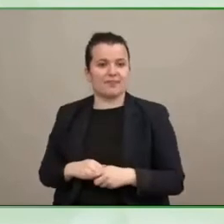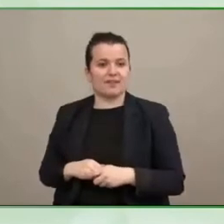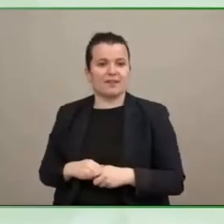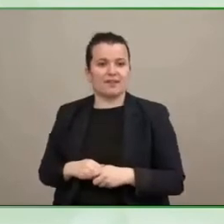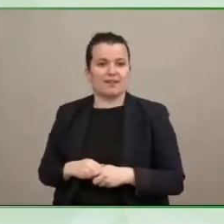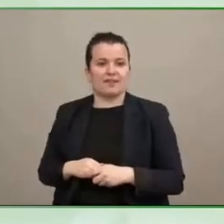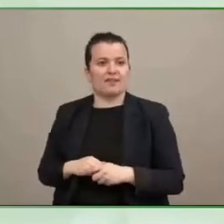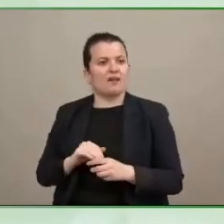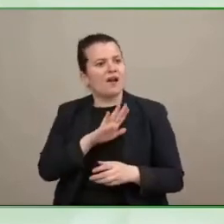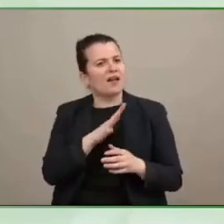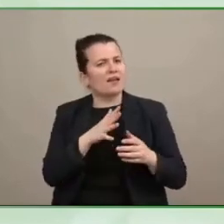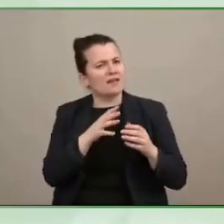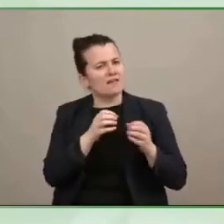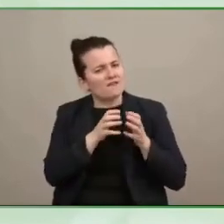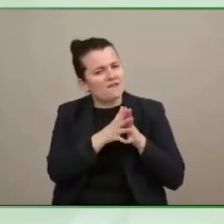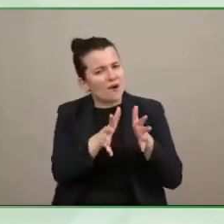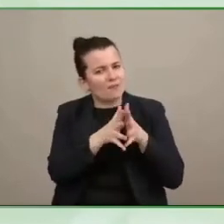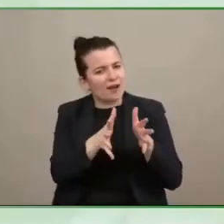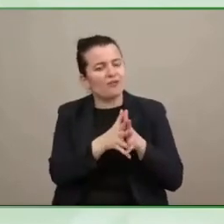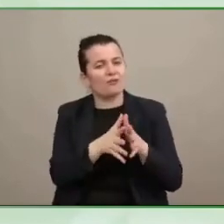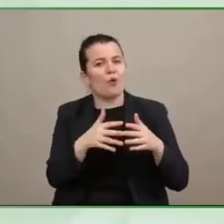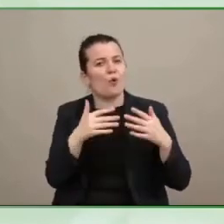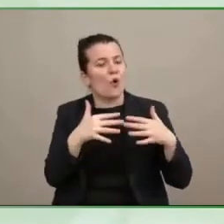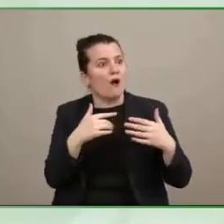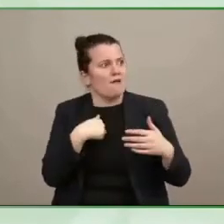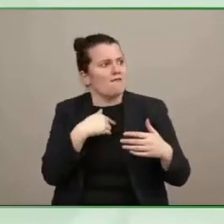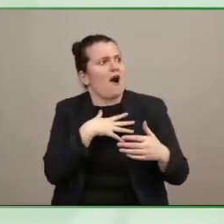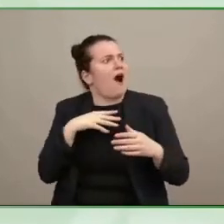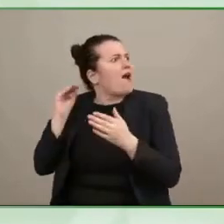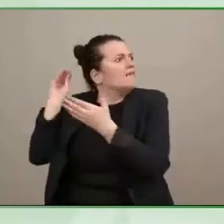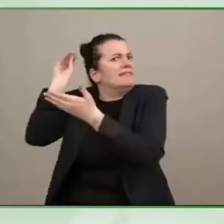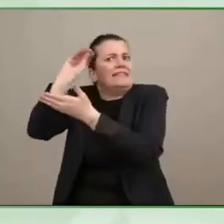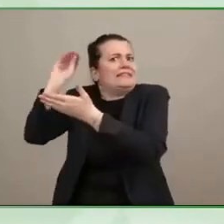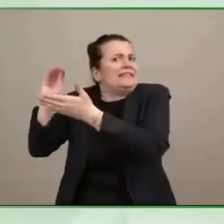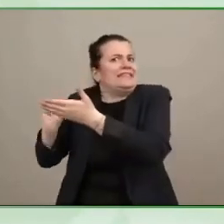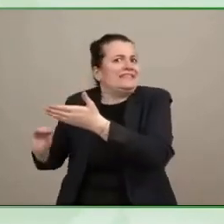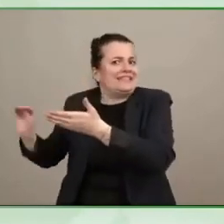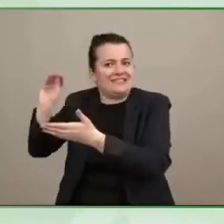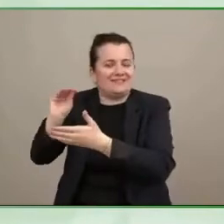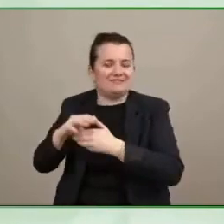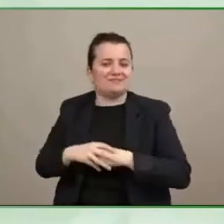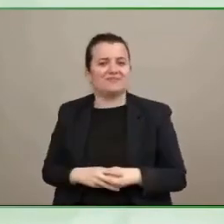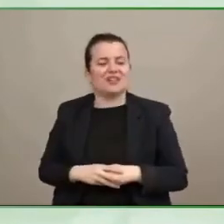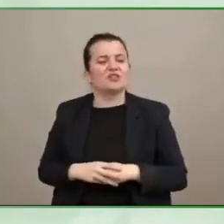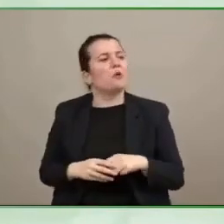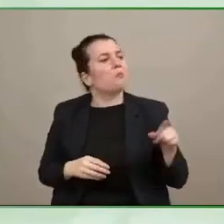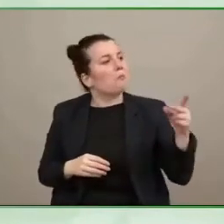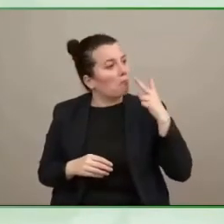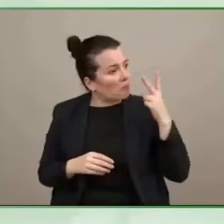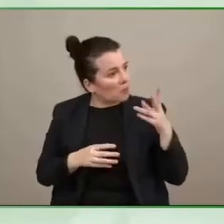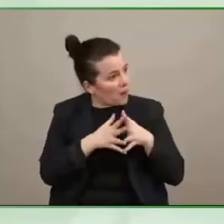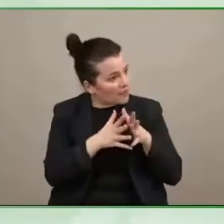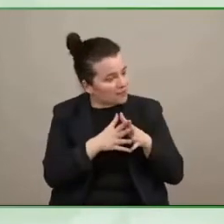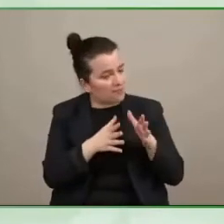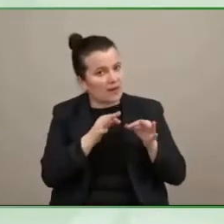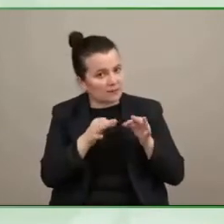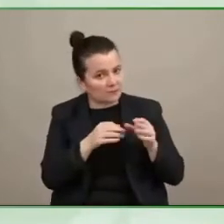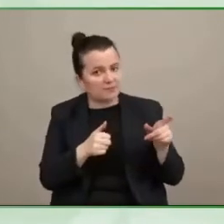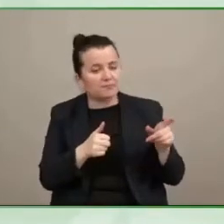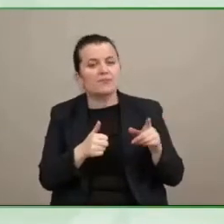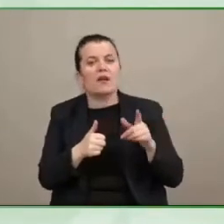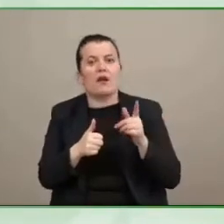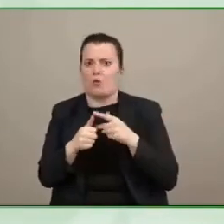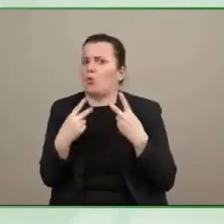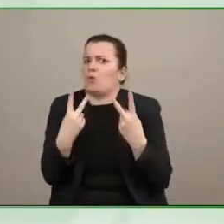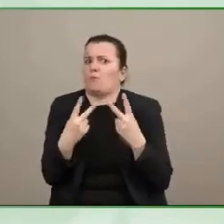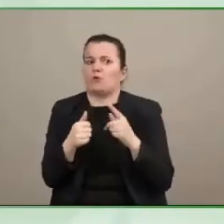over here to vienna um what we heard from you was something very crucial first of all uh make